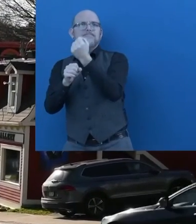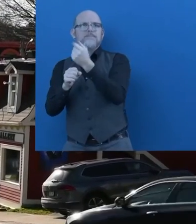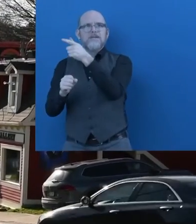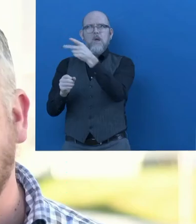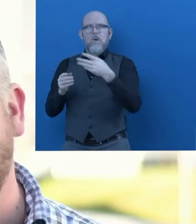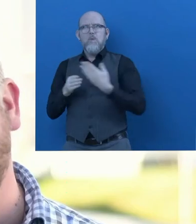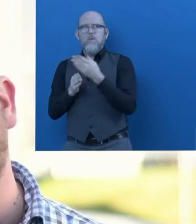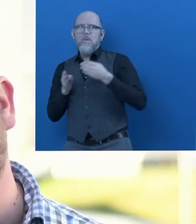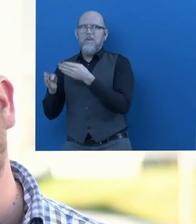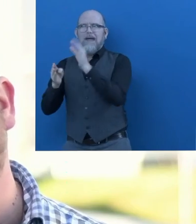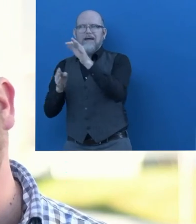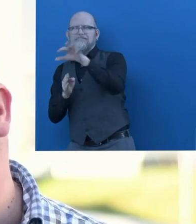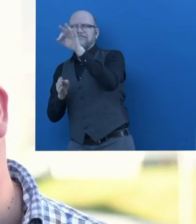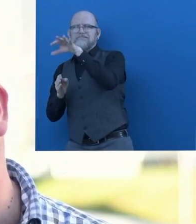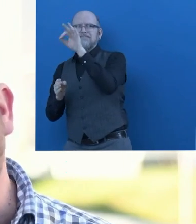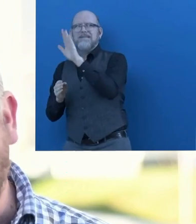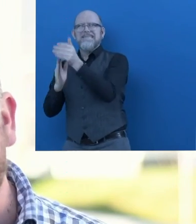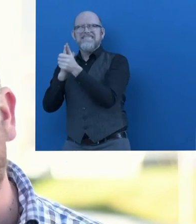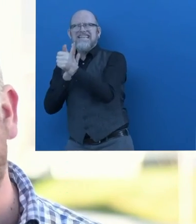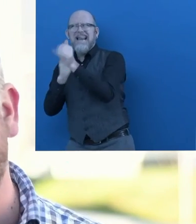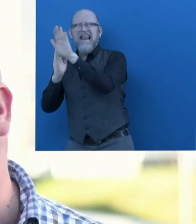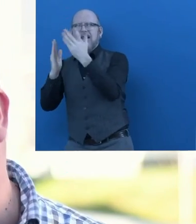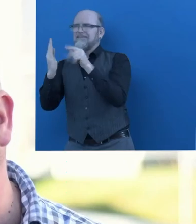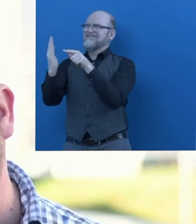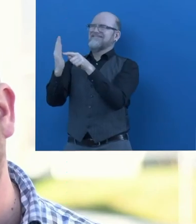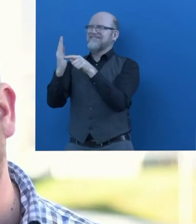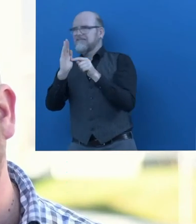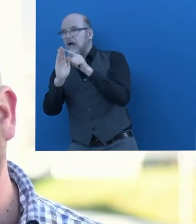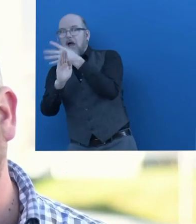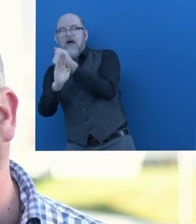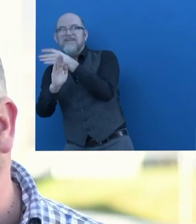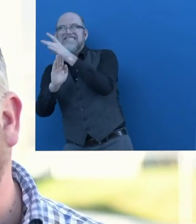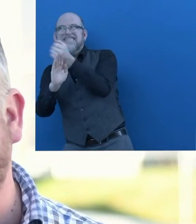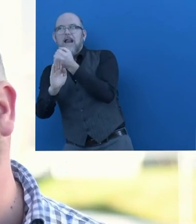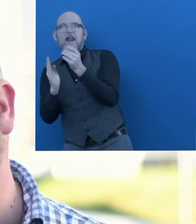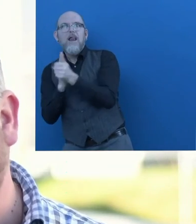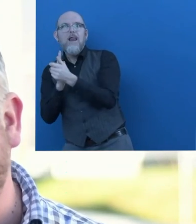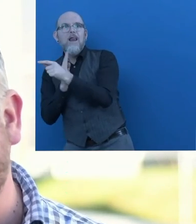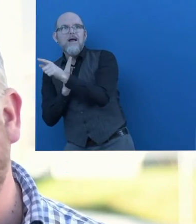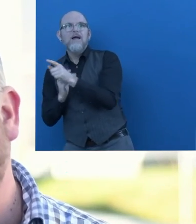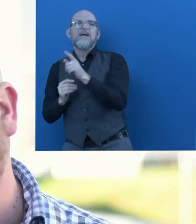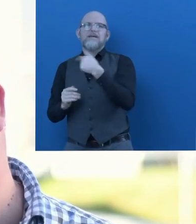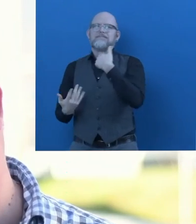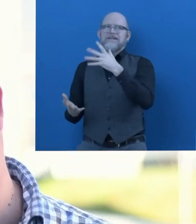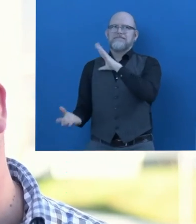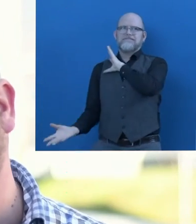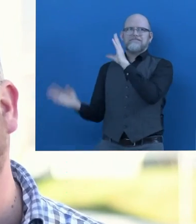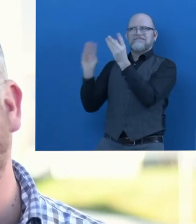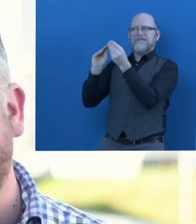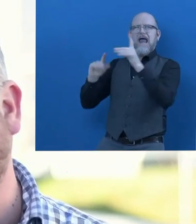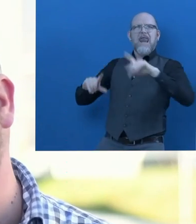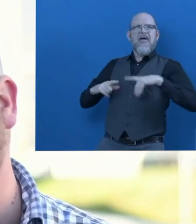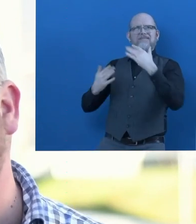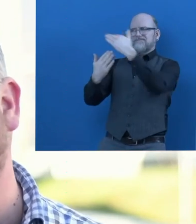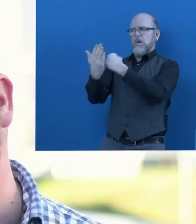We could be asking about the skills that we don't know, the hidden skills, the non-identified. Our resume is just a picture and we wanted a full